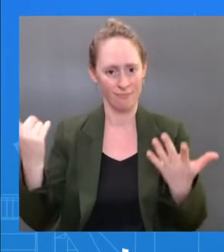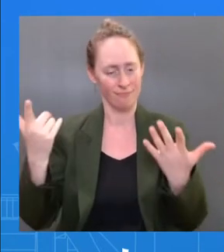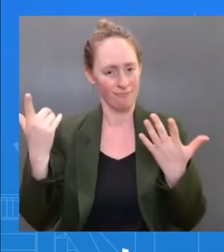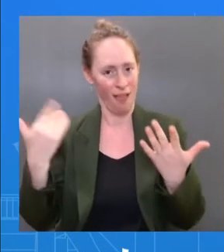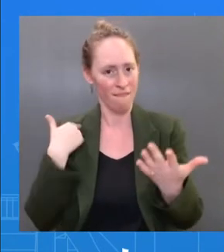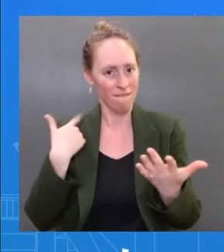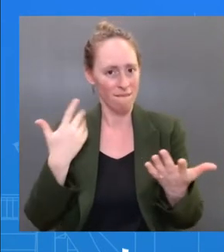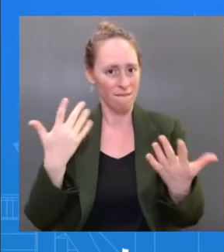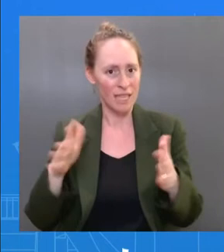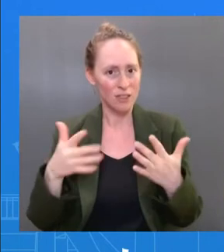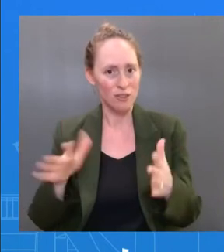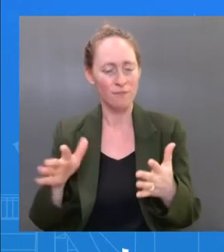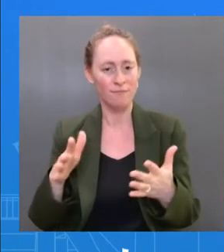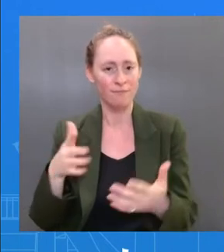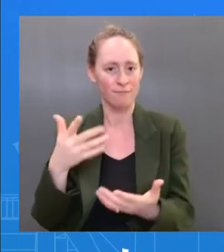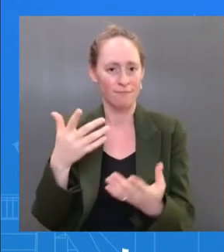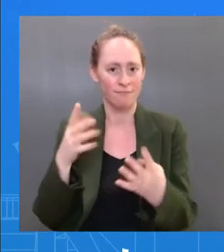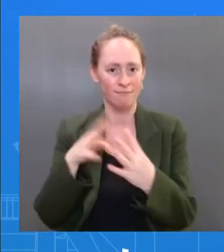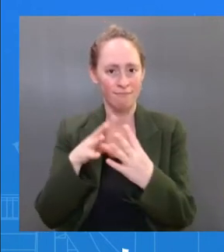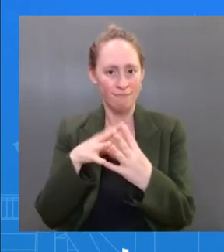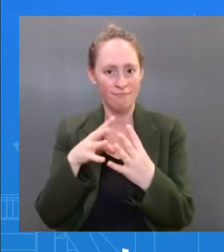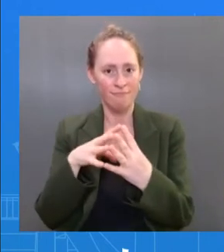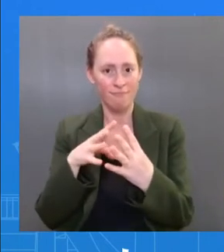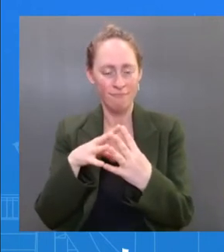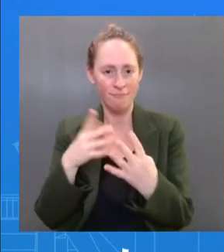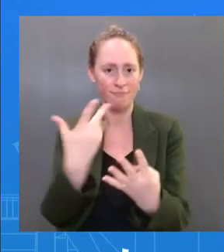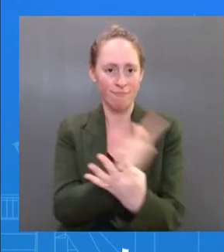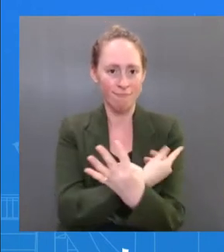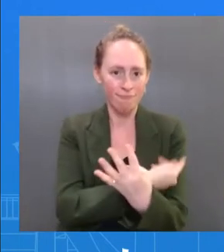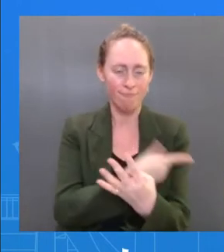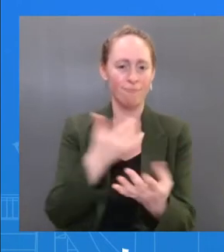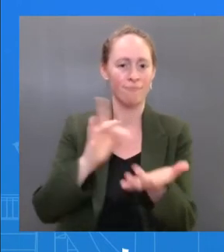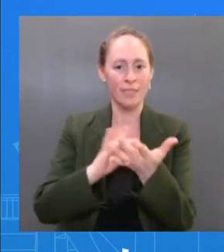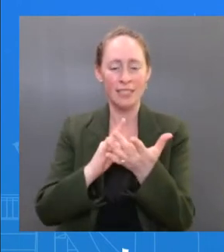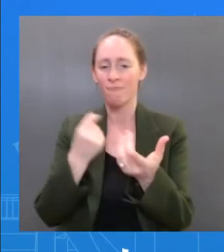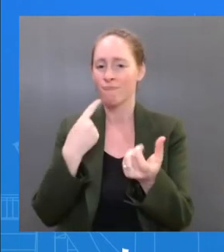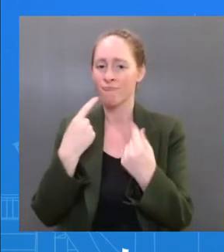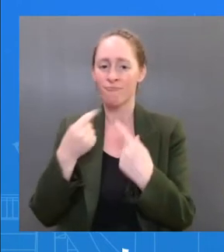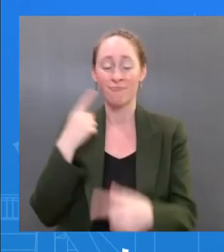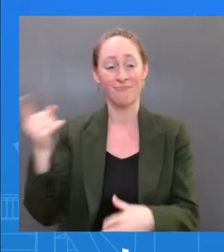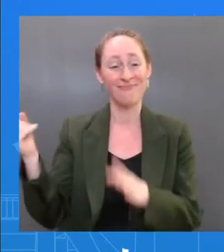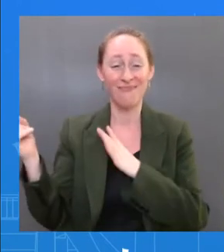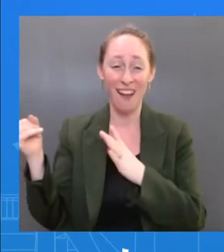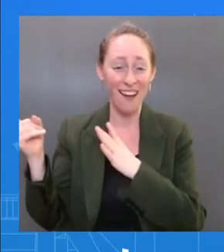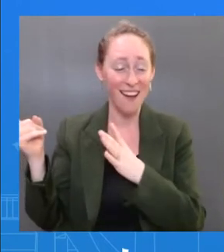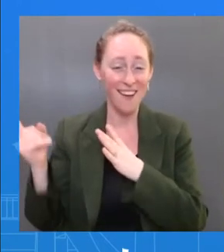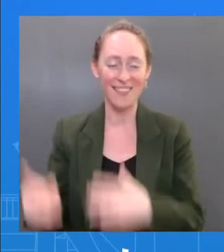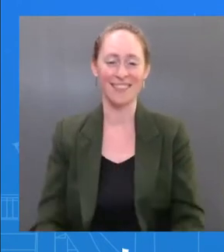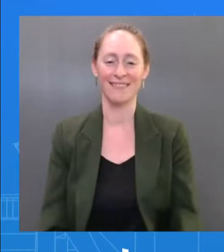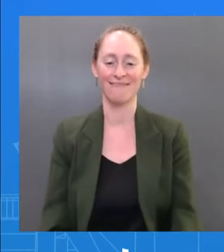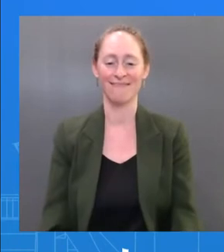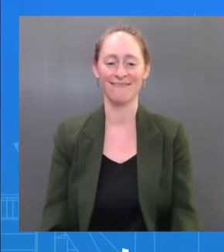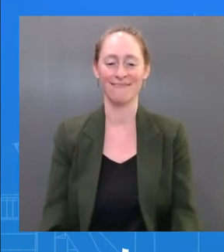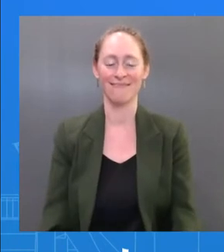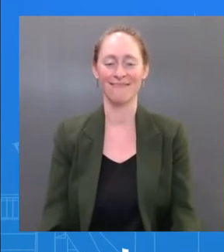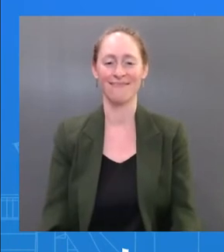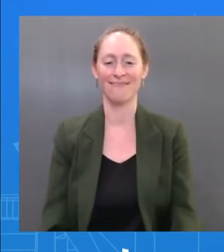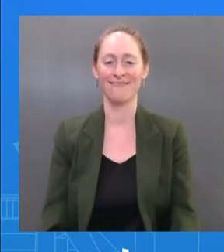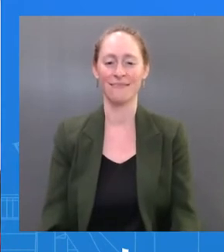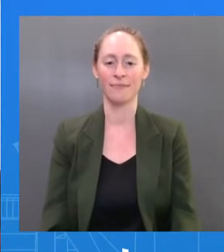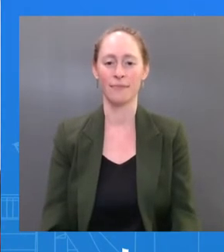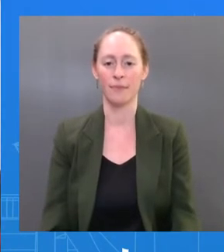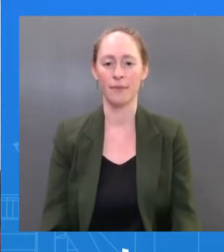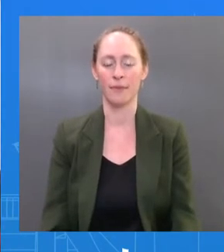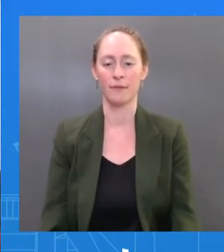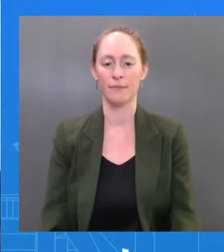He's feeling fine. His words. Go ahead, Jeff. Dr. Jha, if could please ask you about the President's age. He's 79 years old. What level